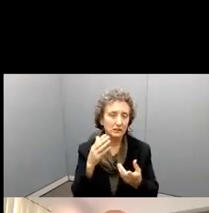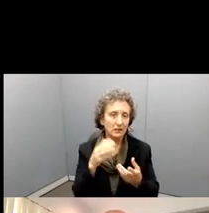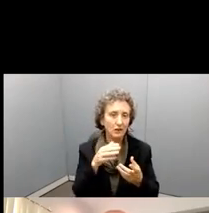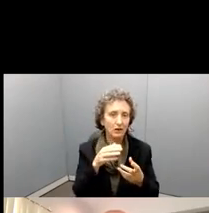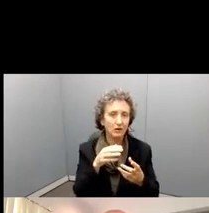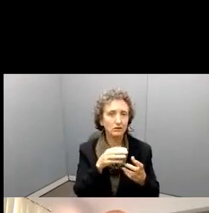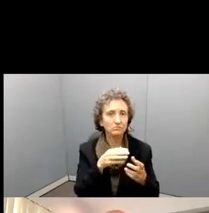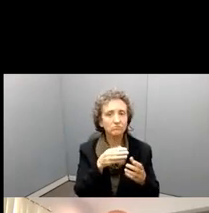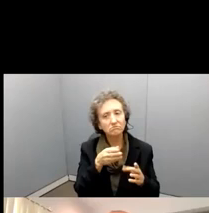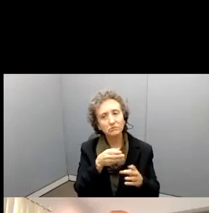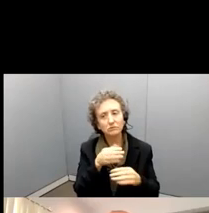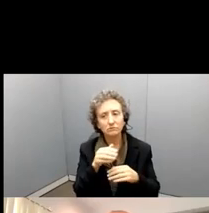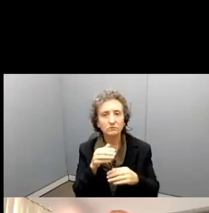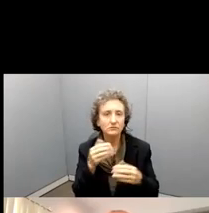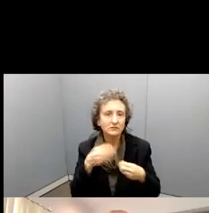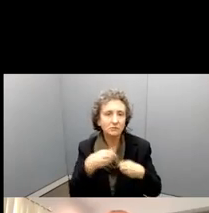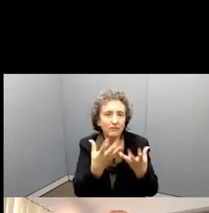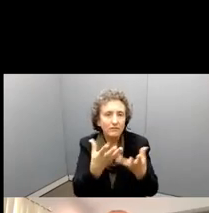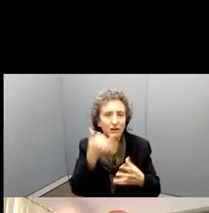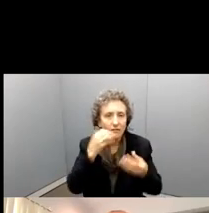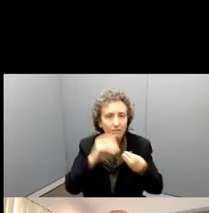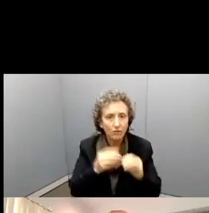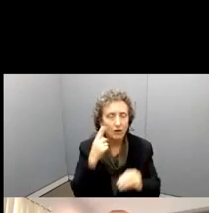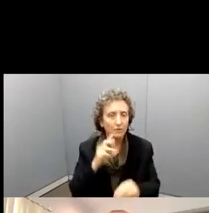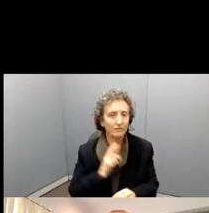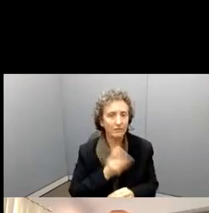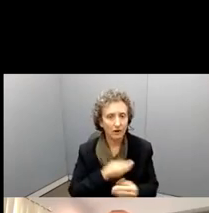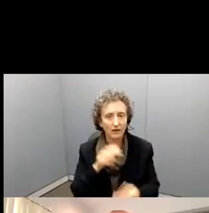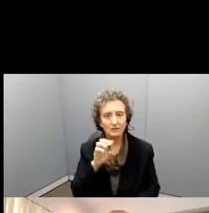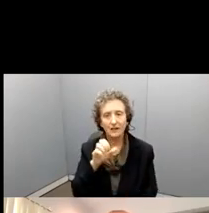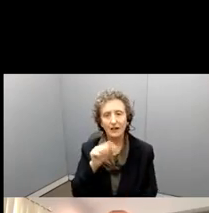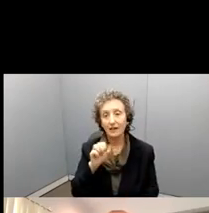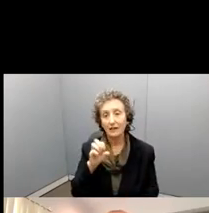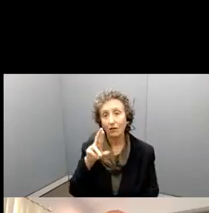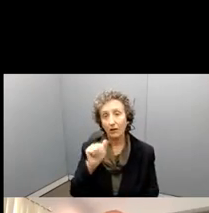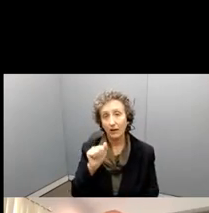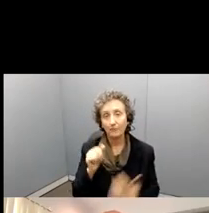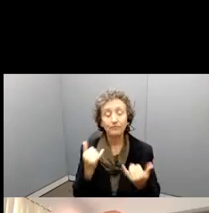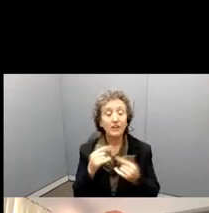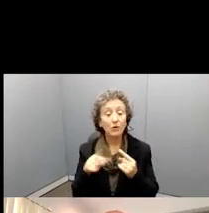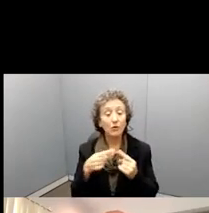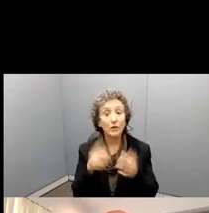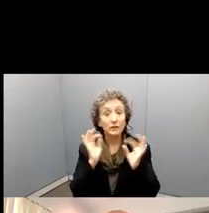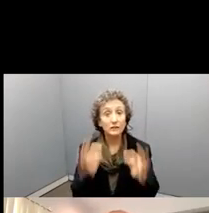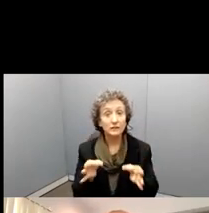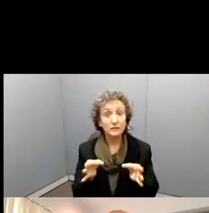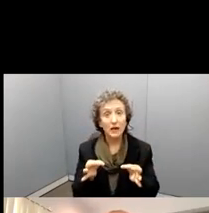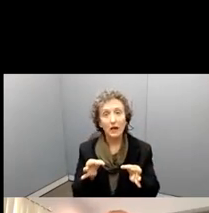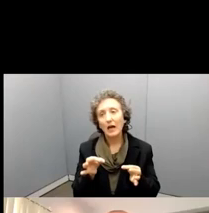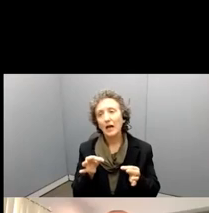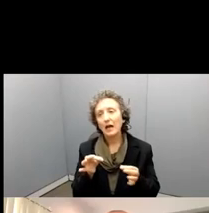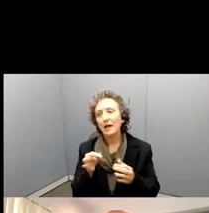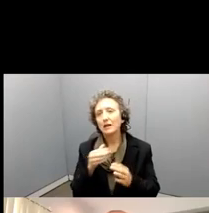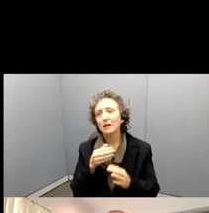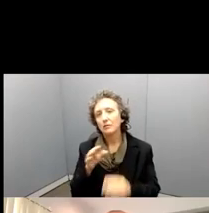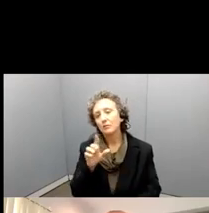AERA. Decisions are usually announced, uh, by May, May of 2021.